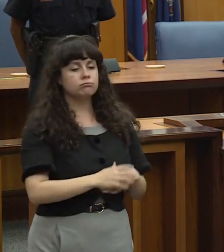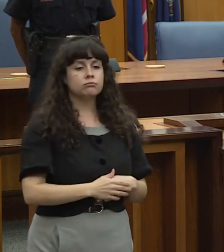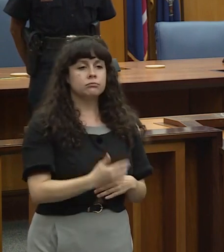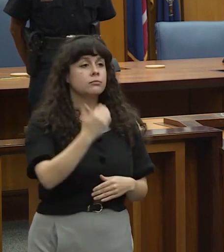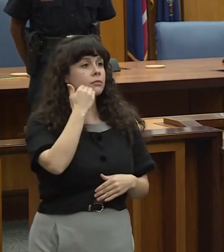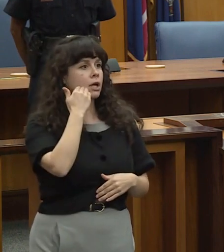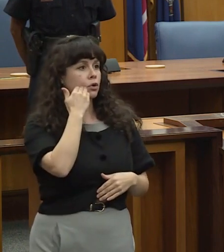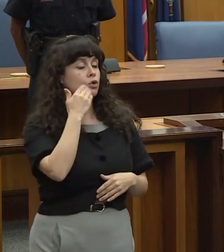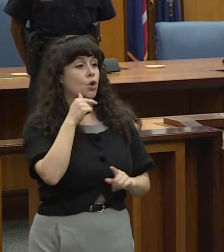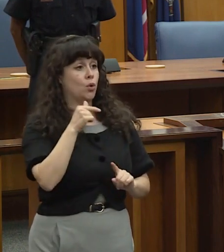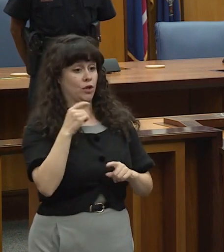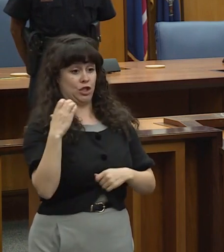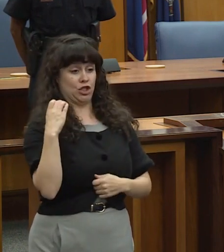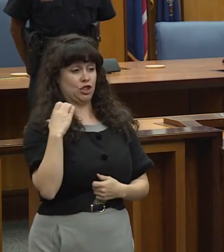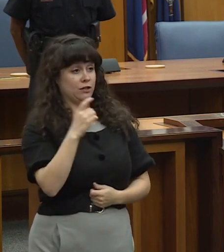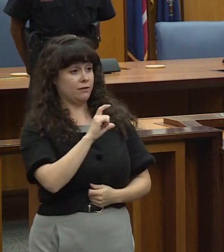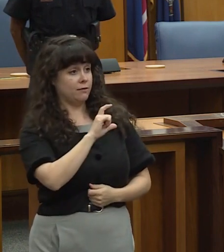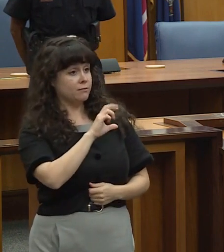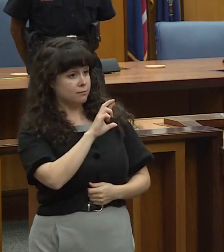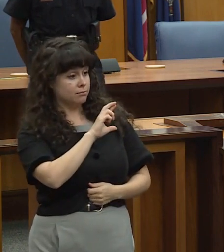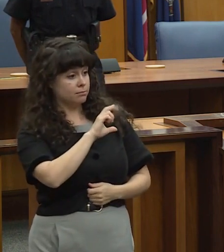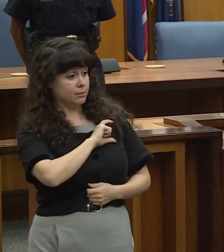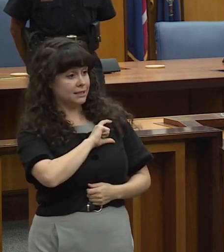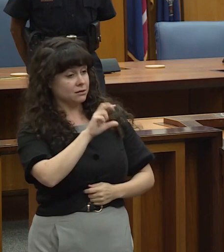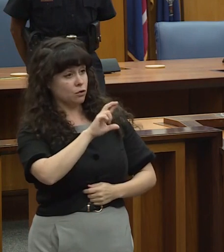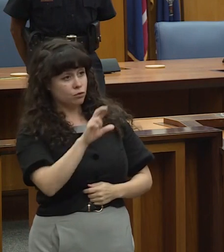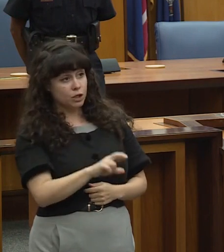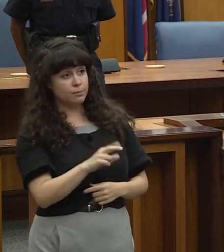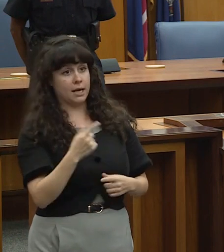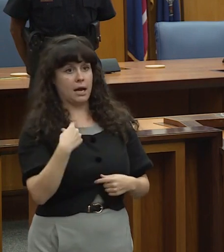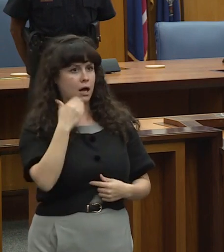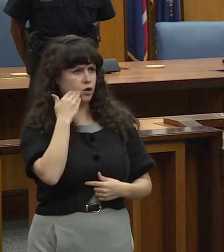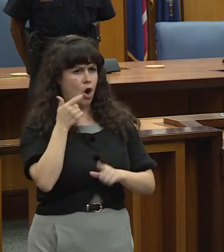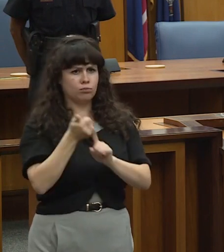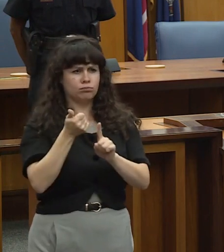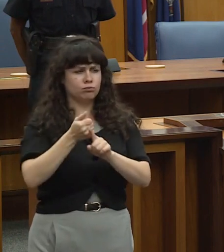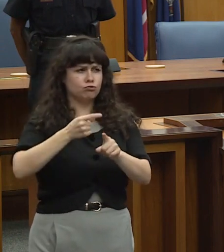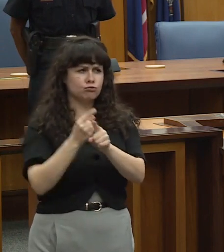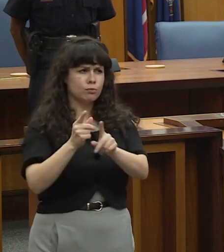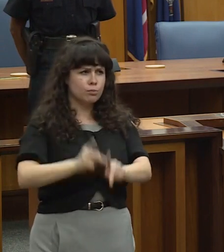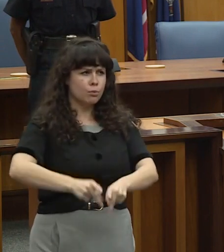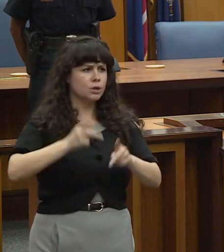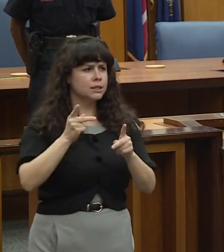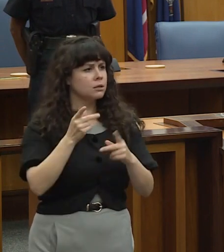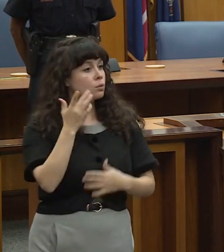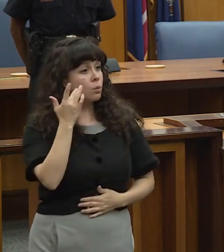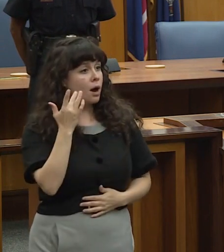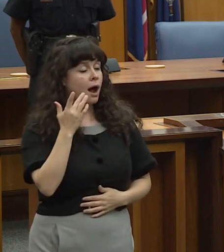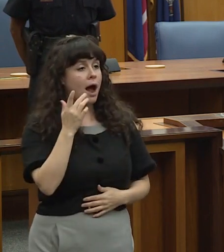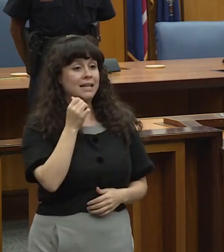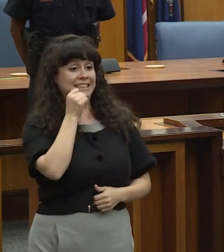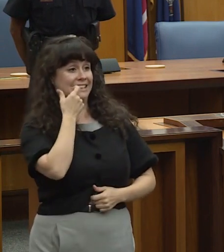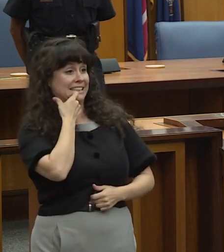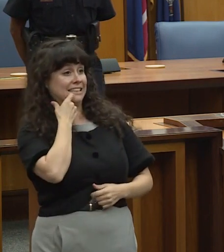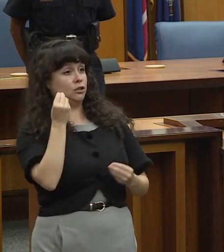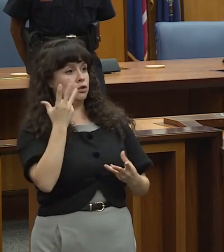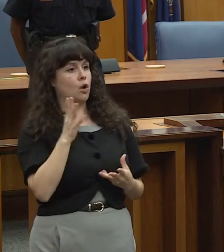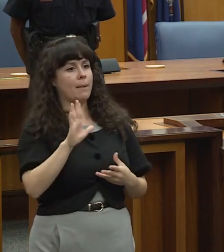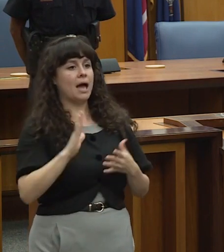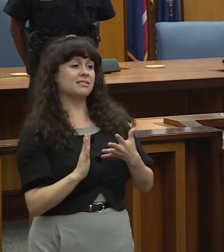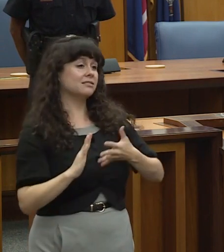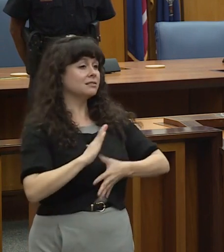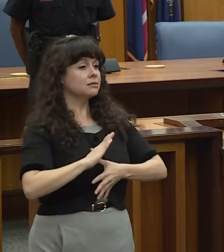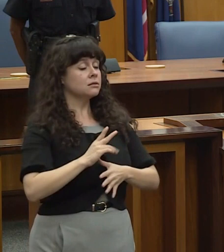of Richmond, Chief of Richmond that we need when he told me that the other day that this his number one priority is to listen.